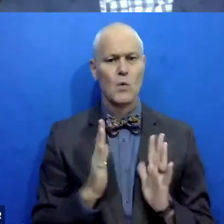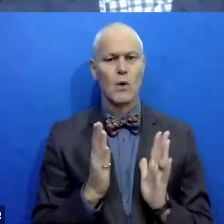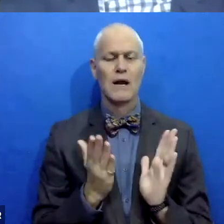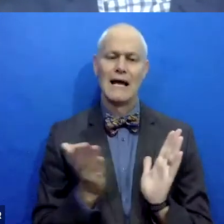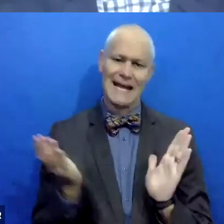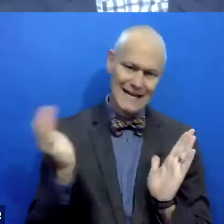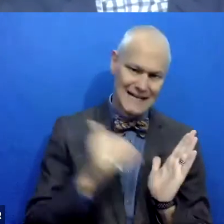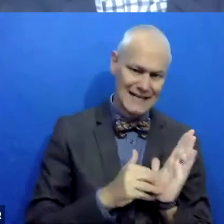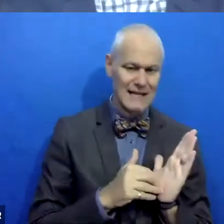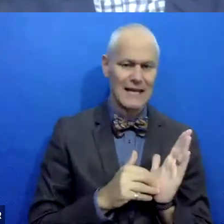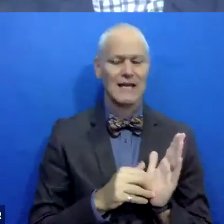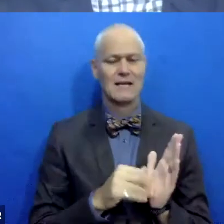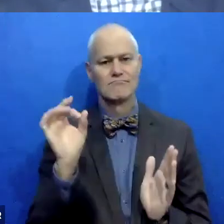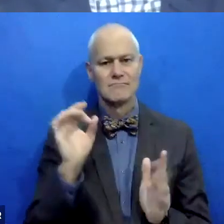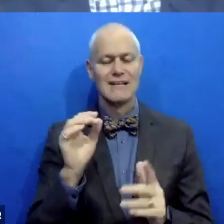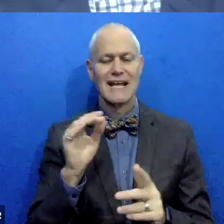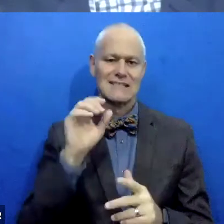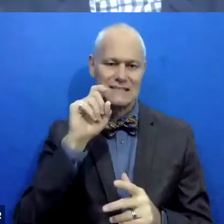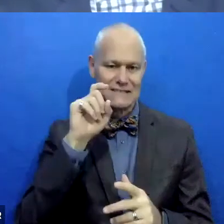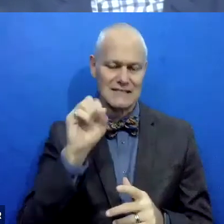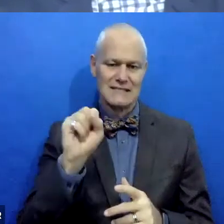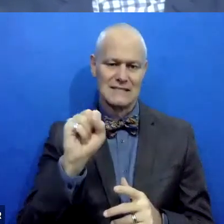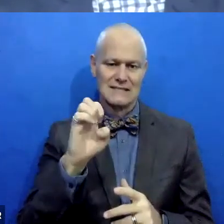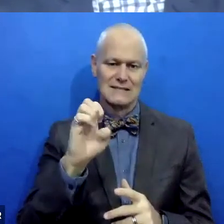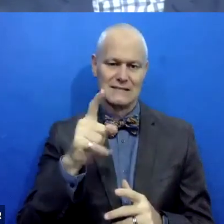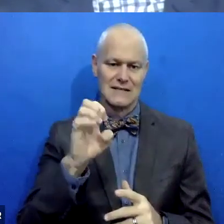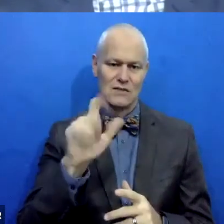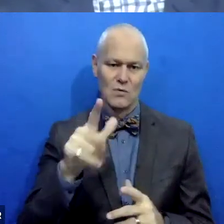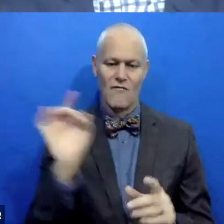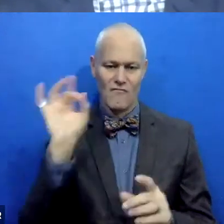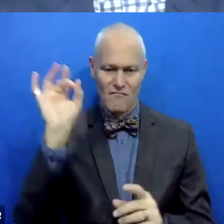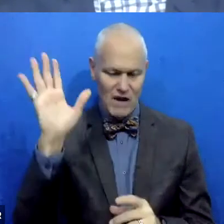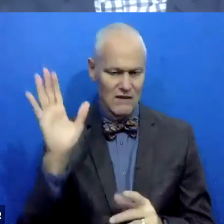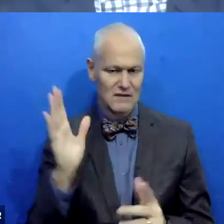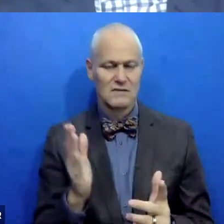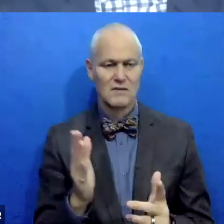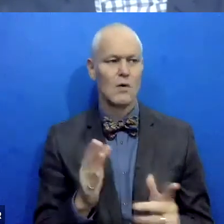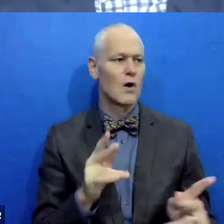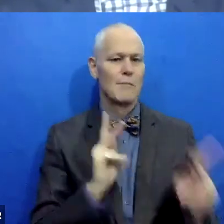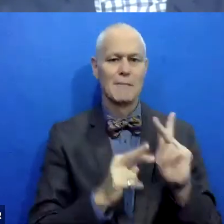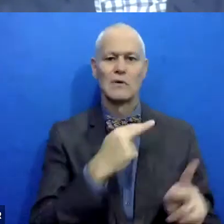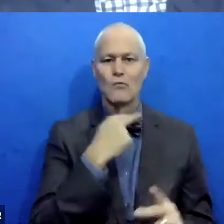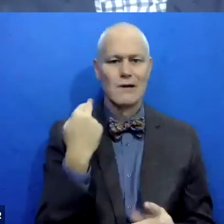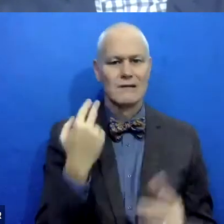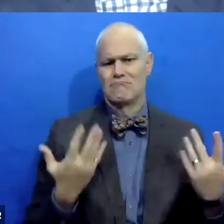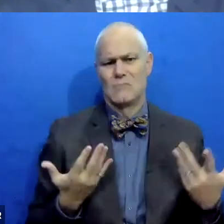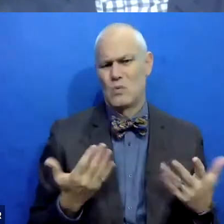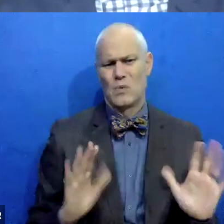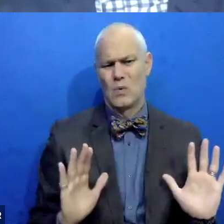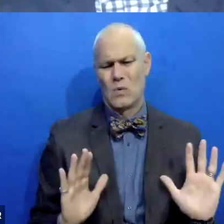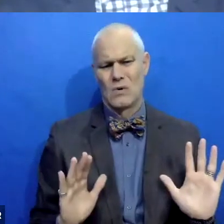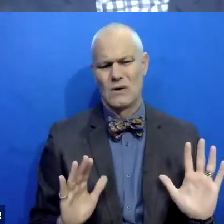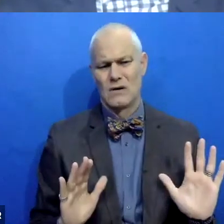sexual violence. We don't want to, um, uh, and we don't want to put people at risk. Right. And, um, the